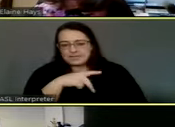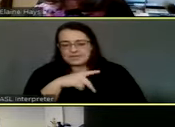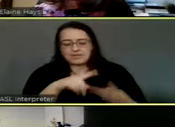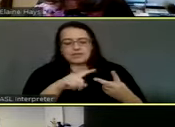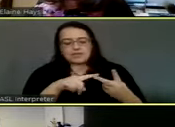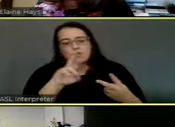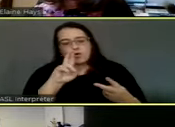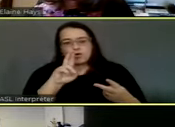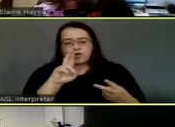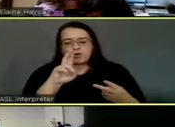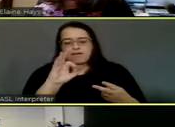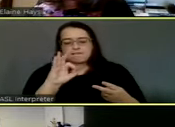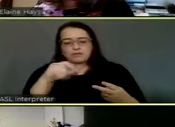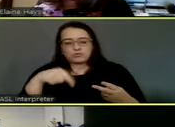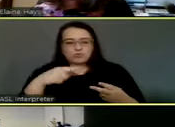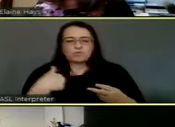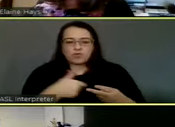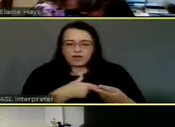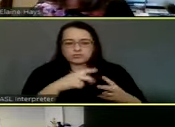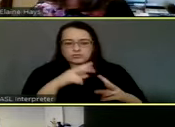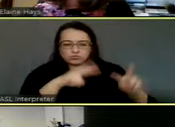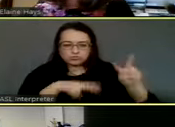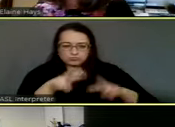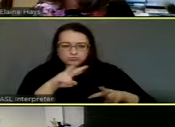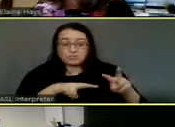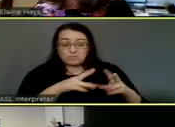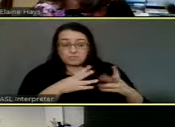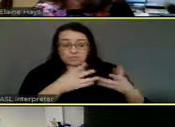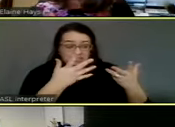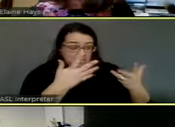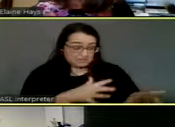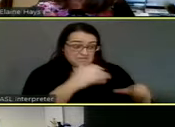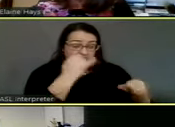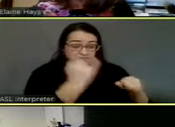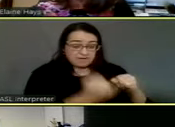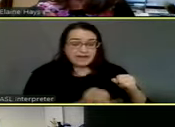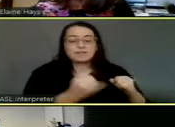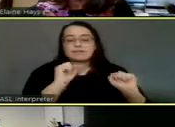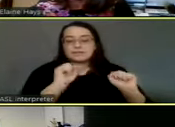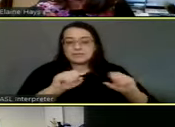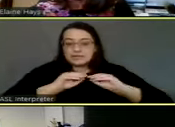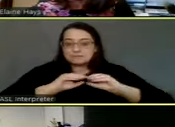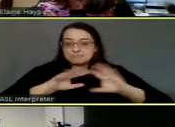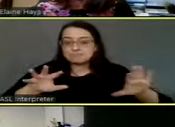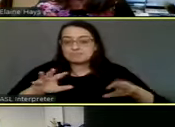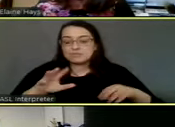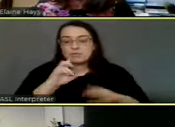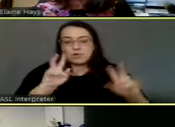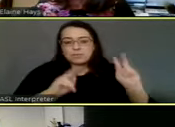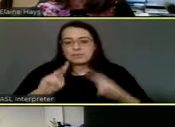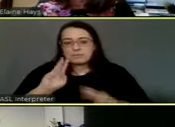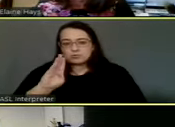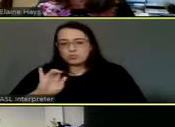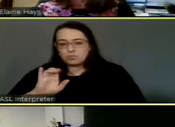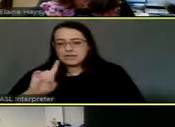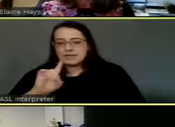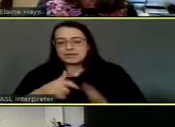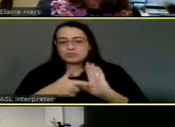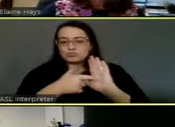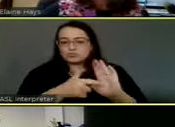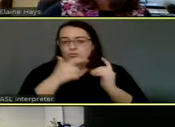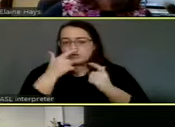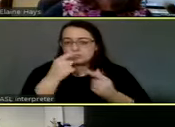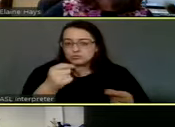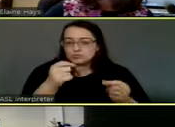Um, so once we get that finalized, we'll be able to move quickly to get that out, uh, for people to bid on, um, and show their interest so we can